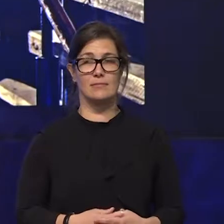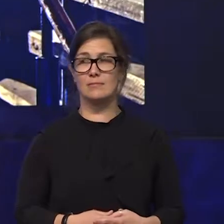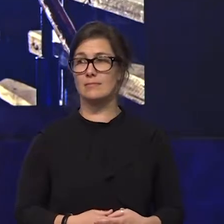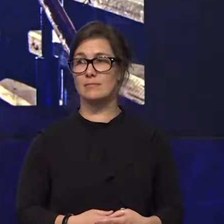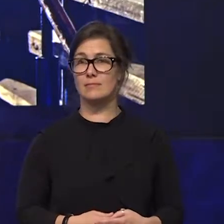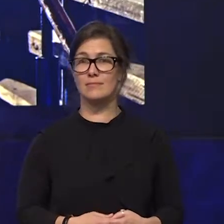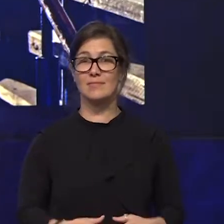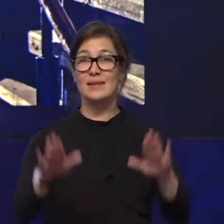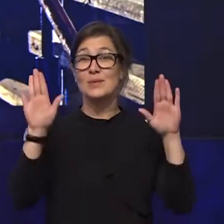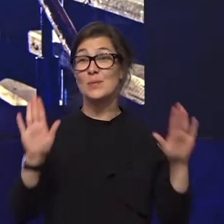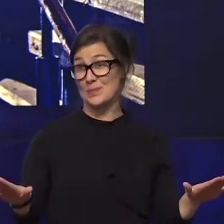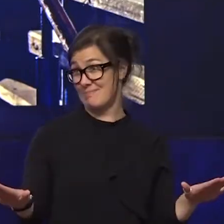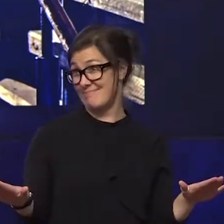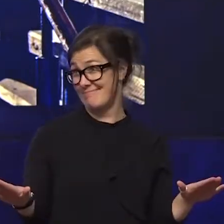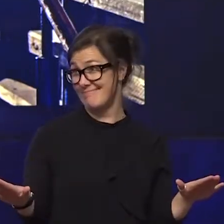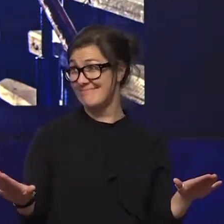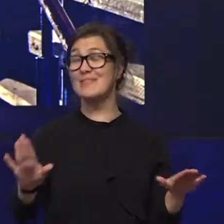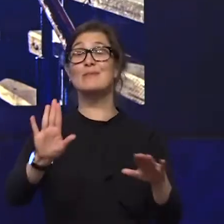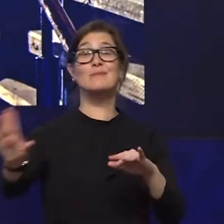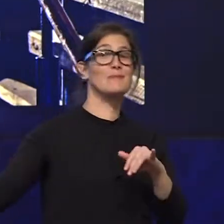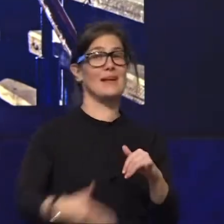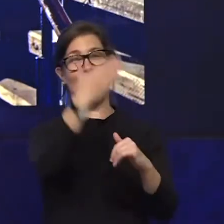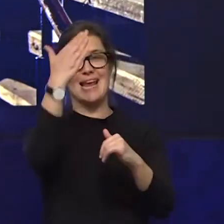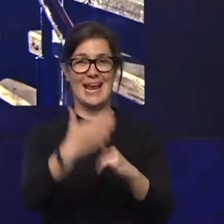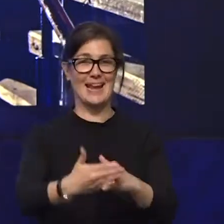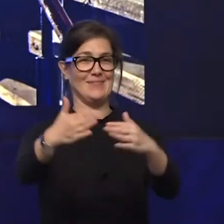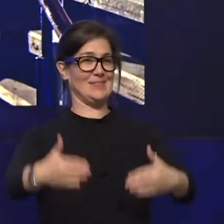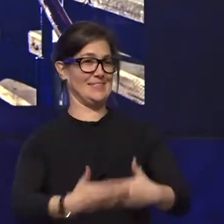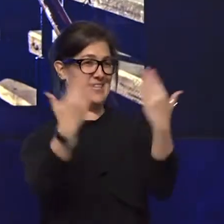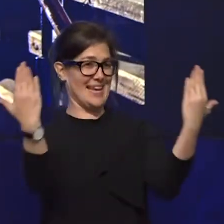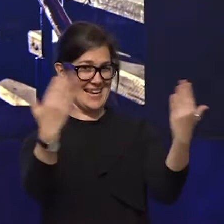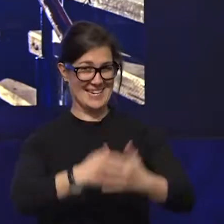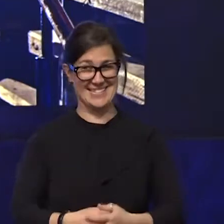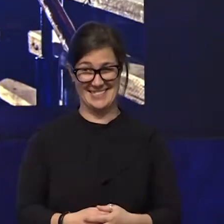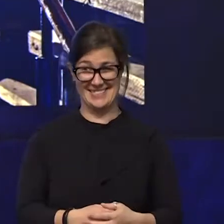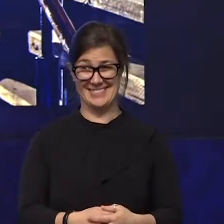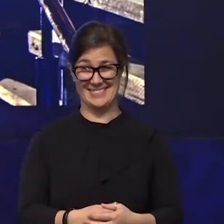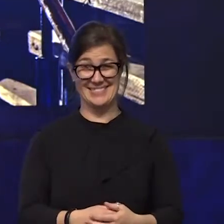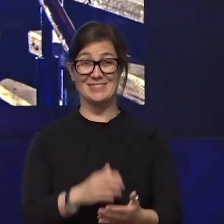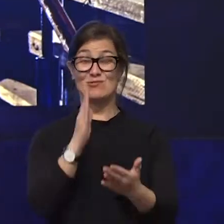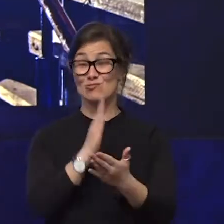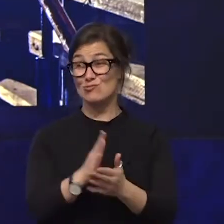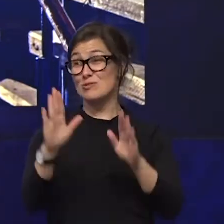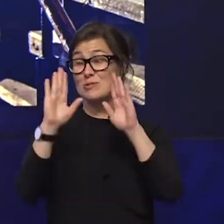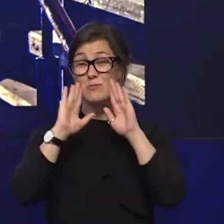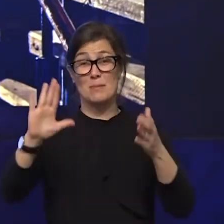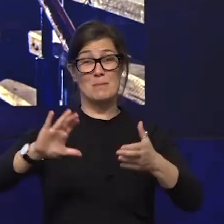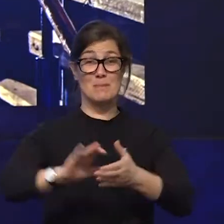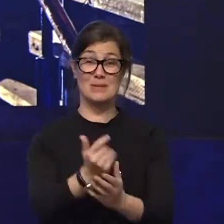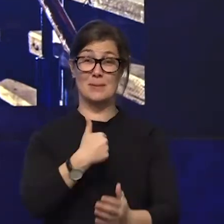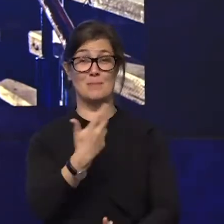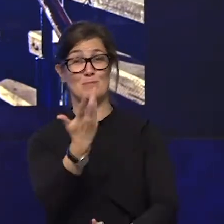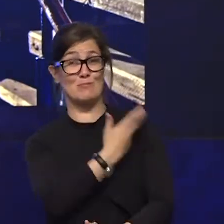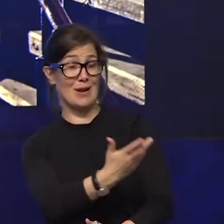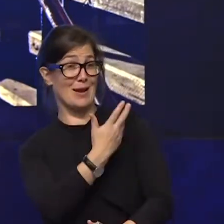well guess what delegates we've reached the end it's been such a pleasure and a privilege to